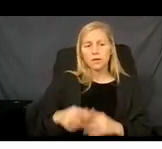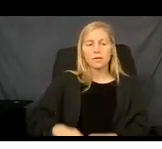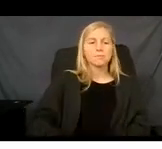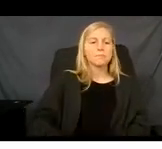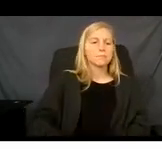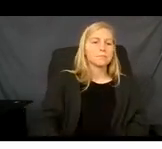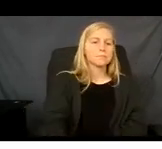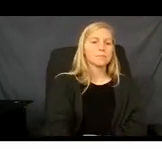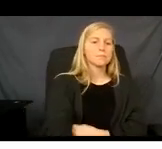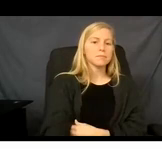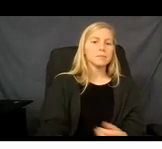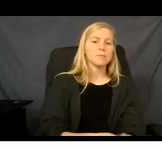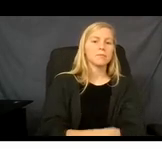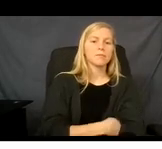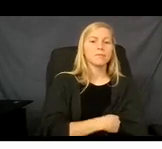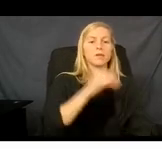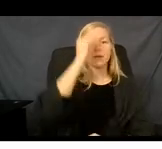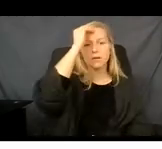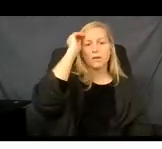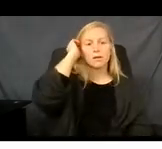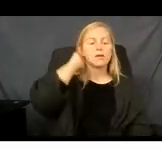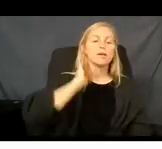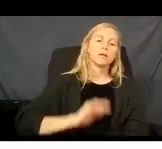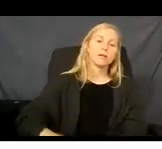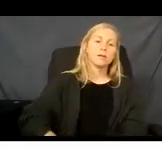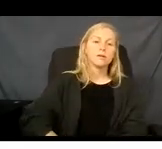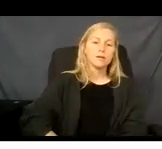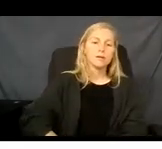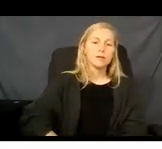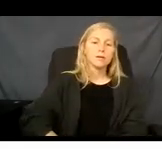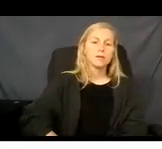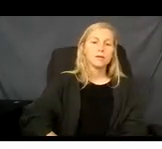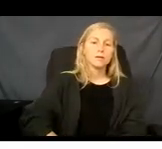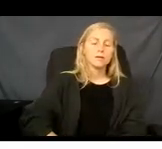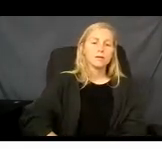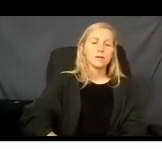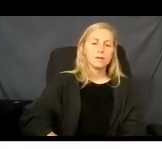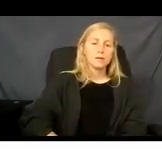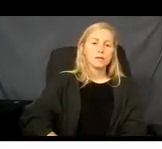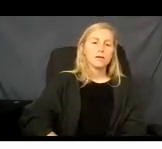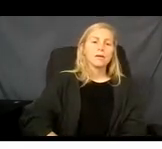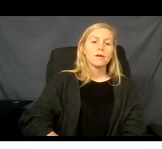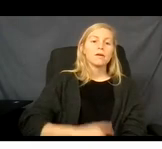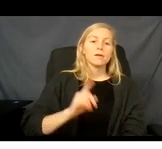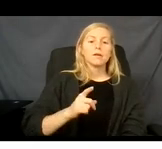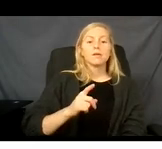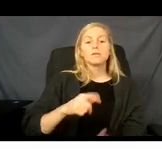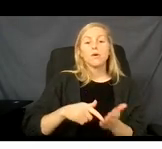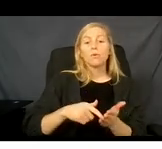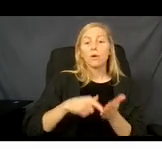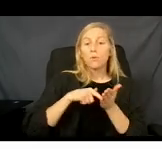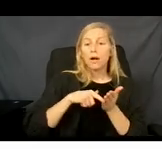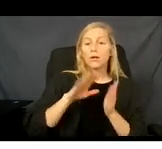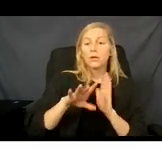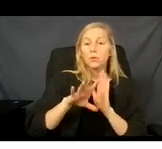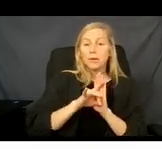be populated on your application after your eligibility determination. It is required that you pick a